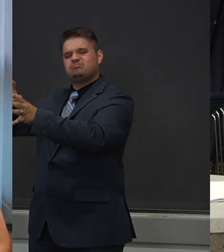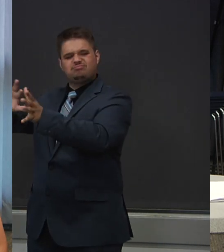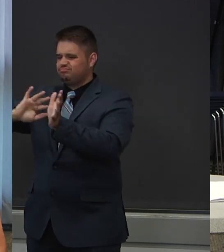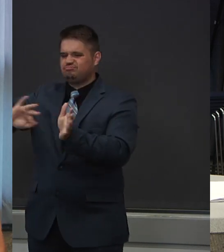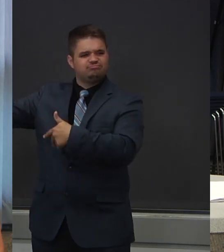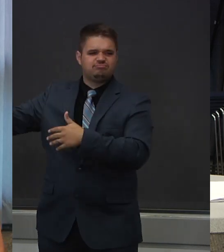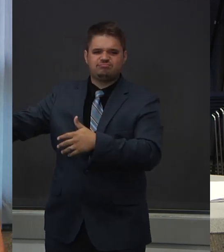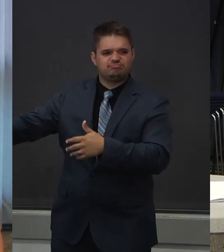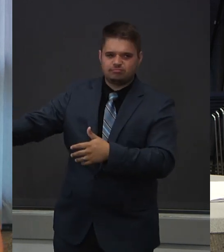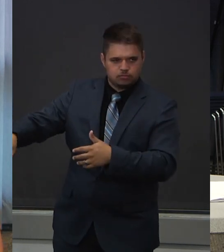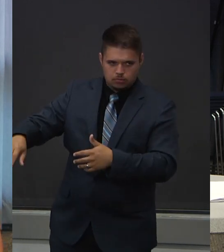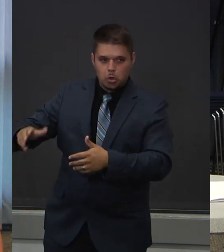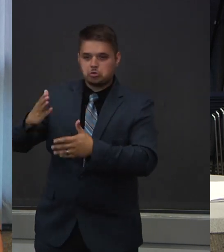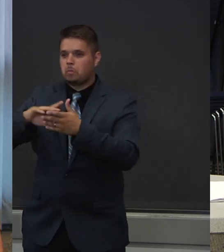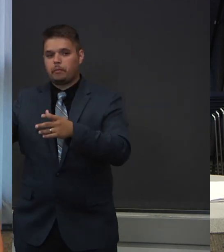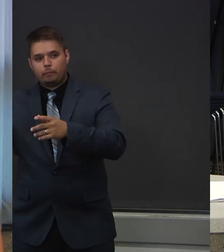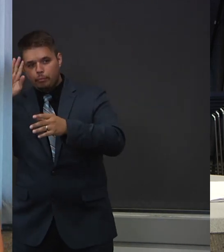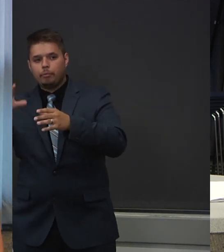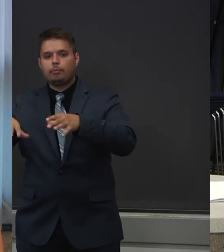coronaviruses.